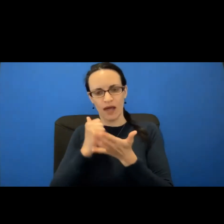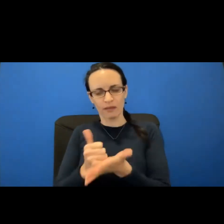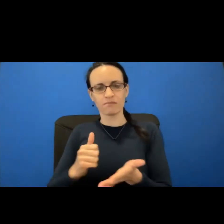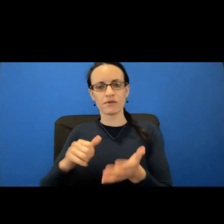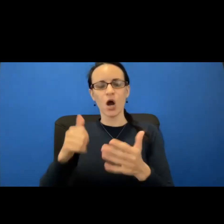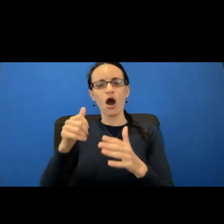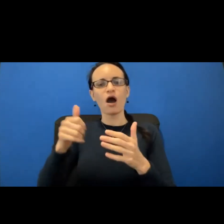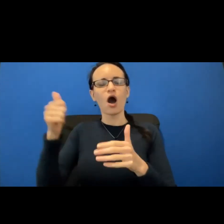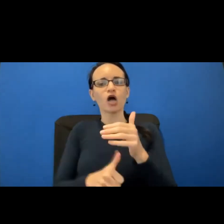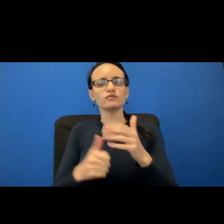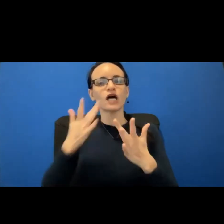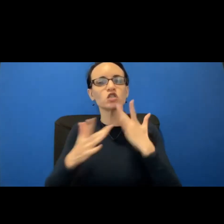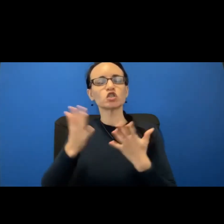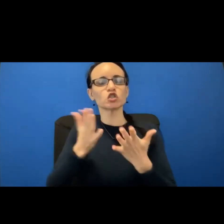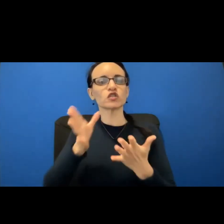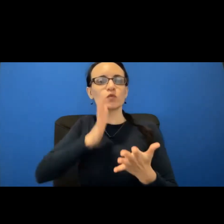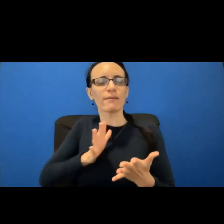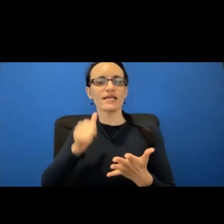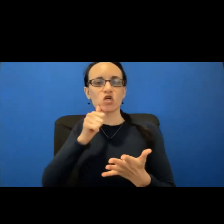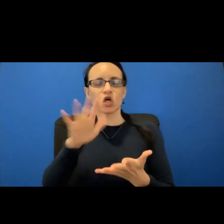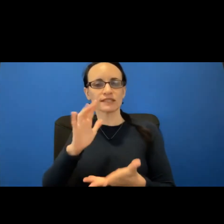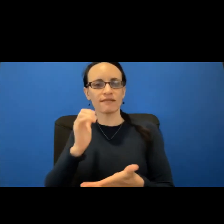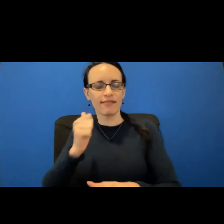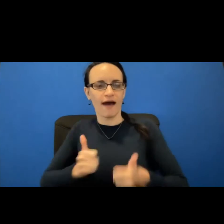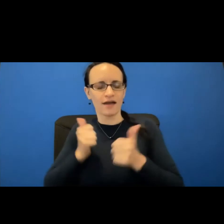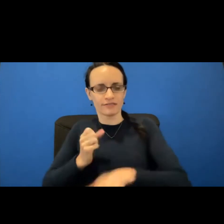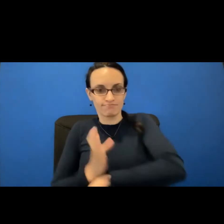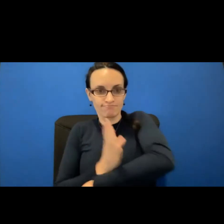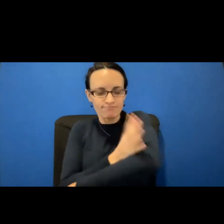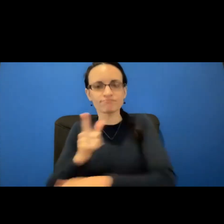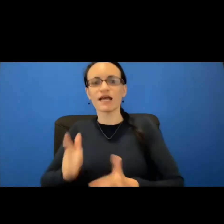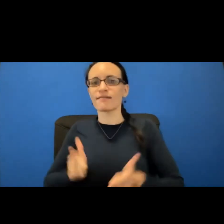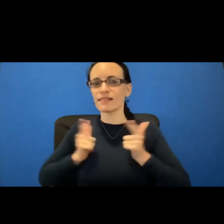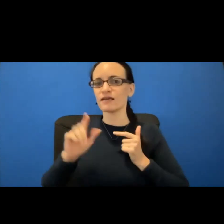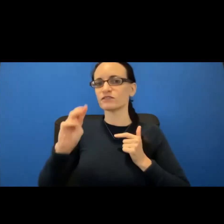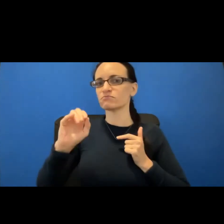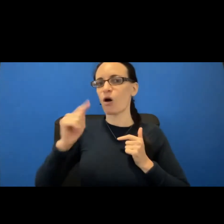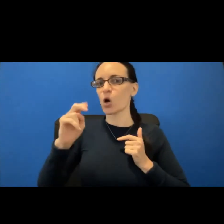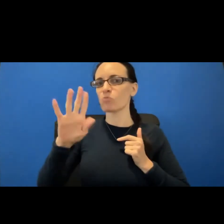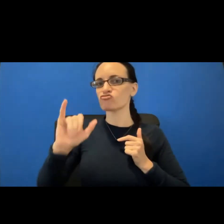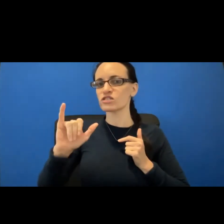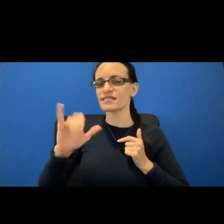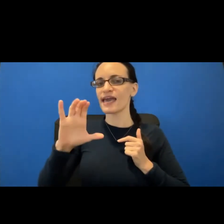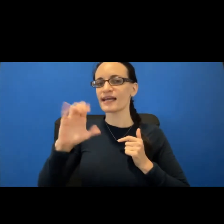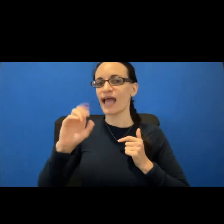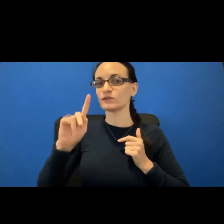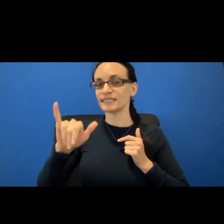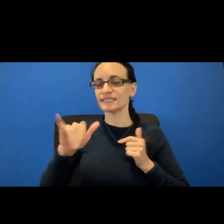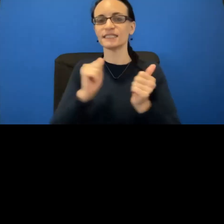She lives in Montgomery County, Maryland, with her husband, her three wonderful sons, and two dogs. Welcome Shawn.